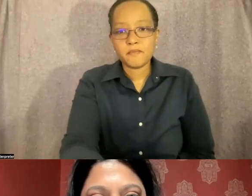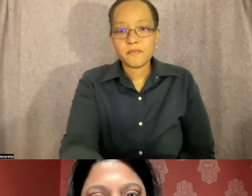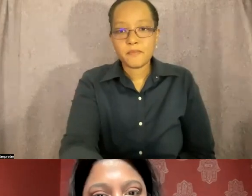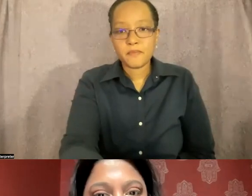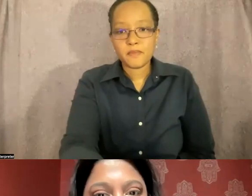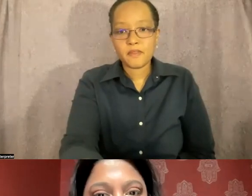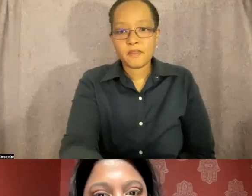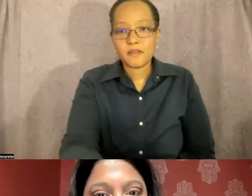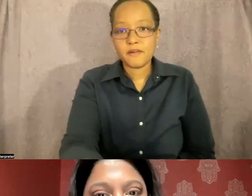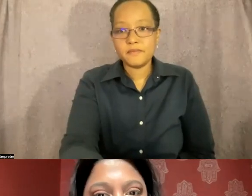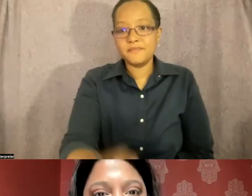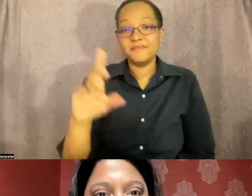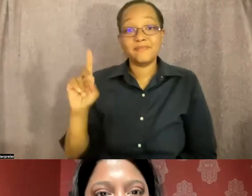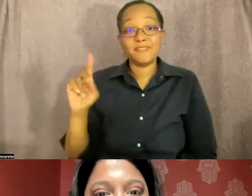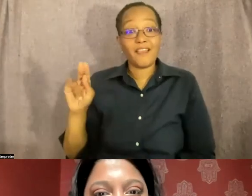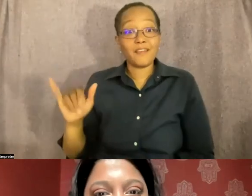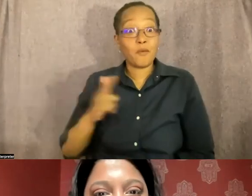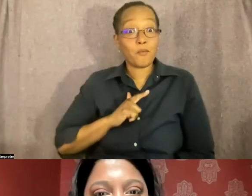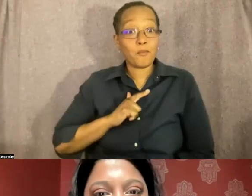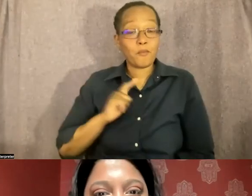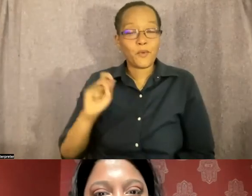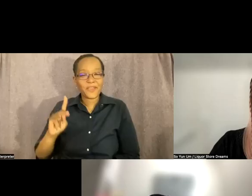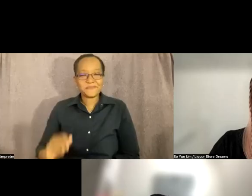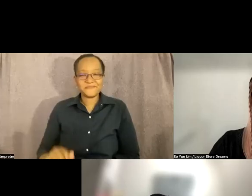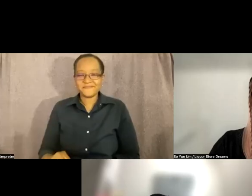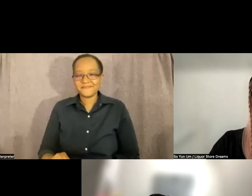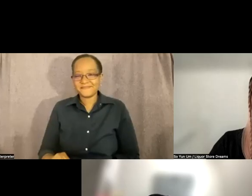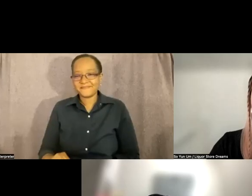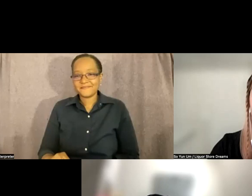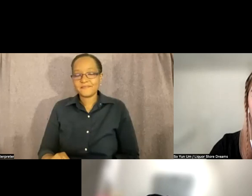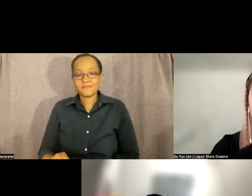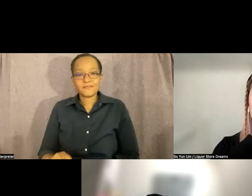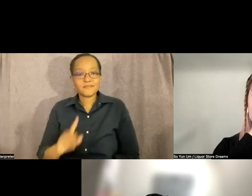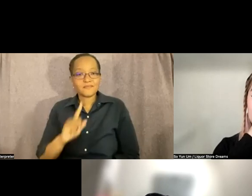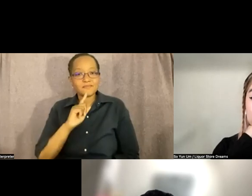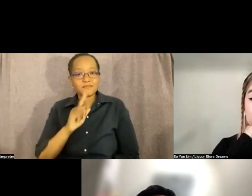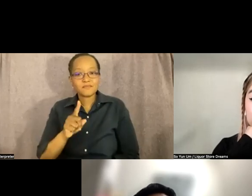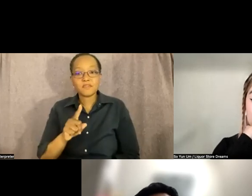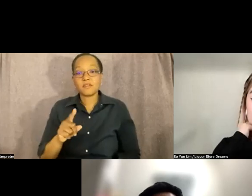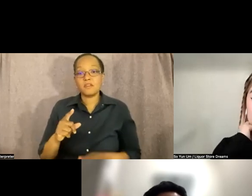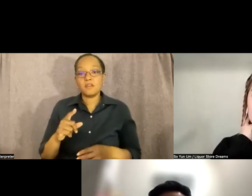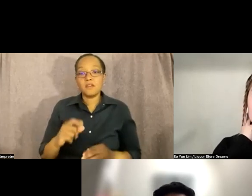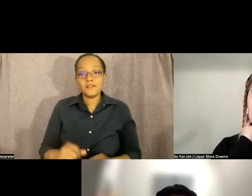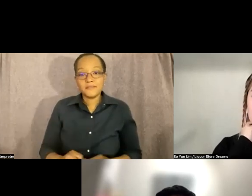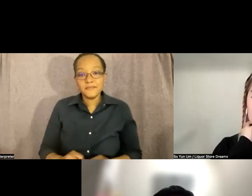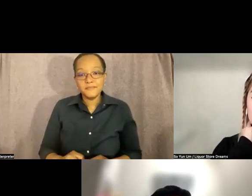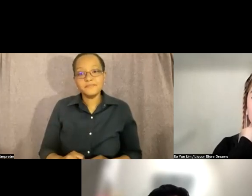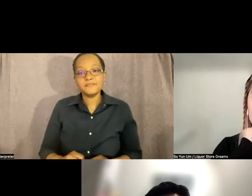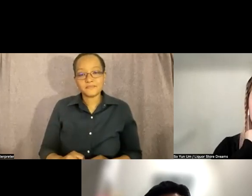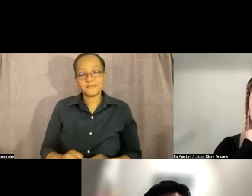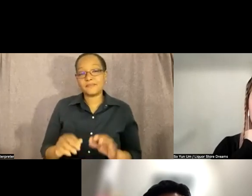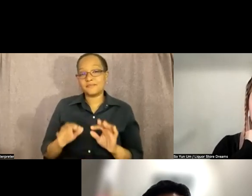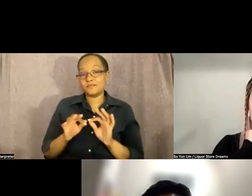oh okay come on um yeah uh this is it's called pungmul um